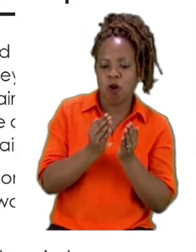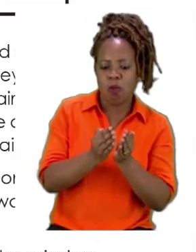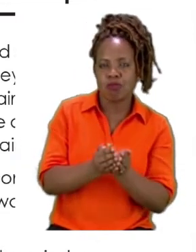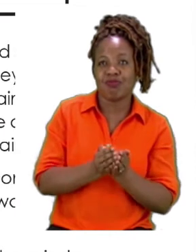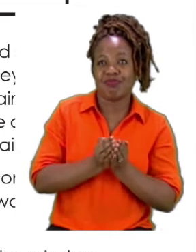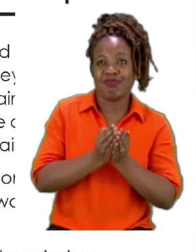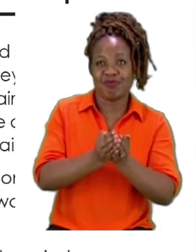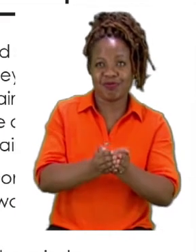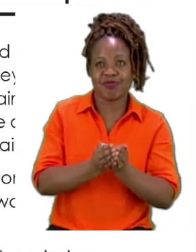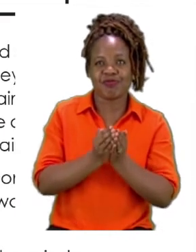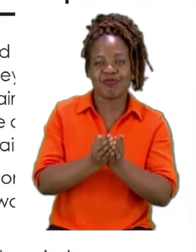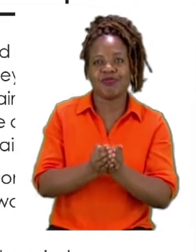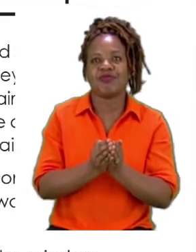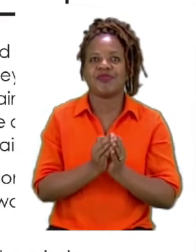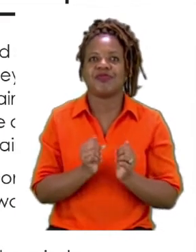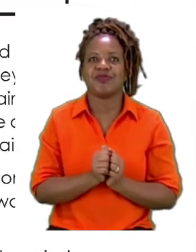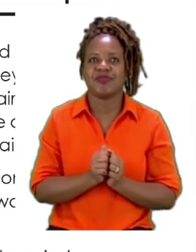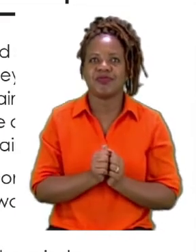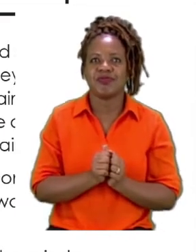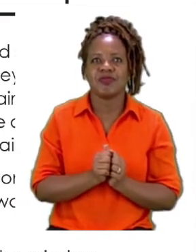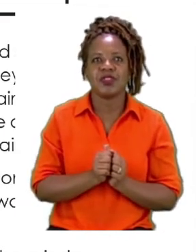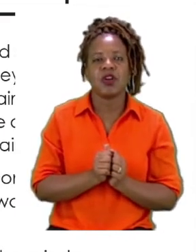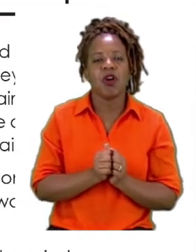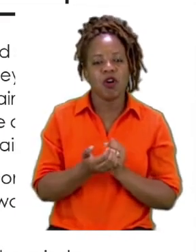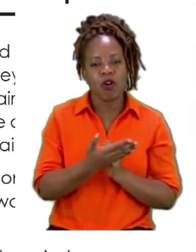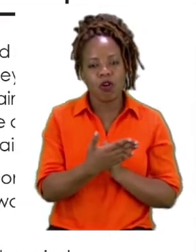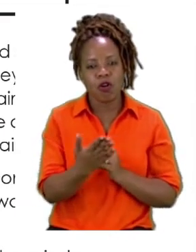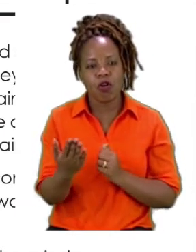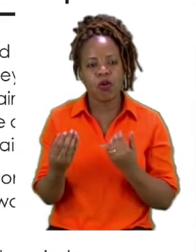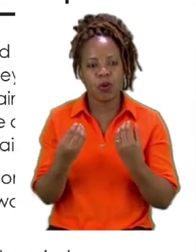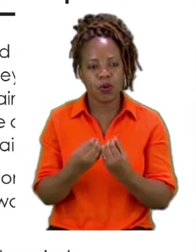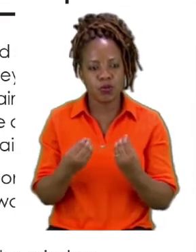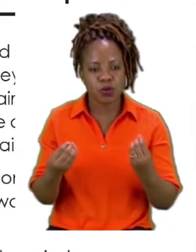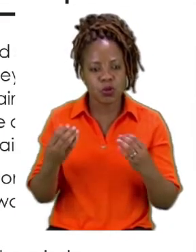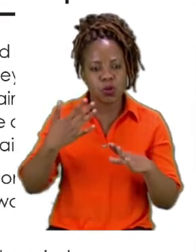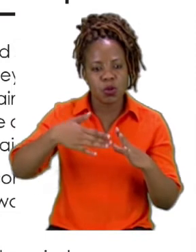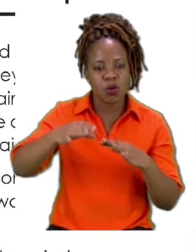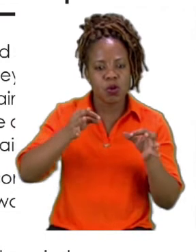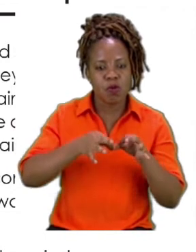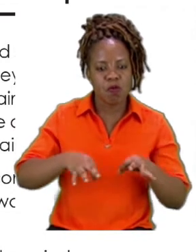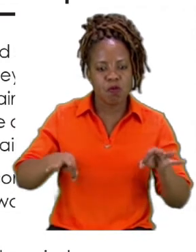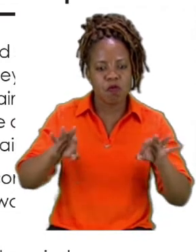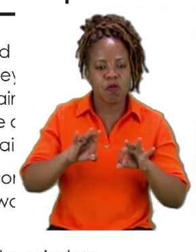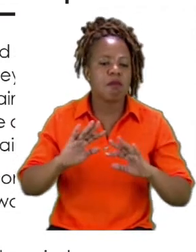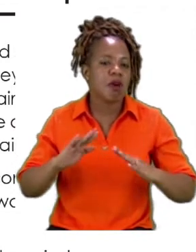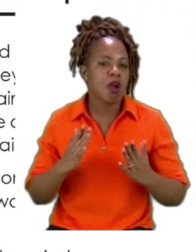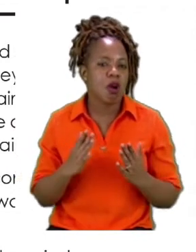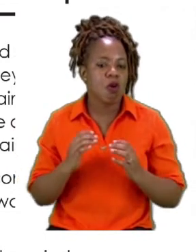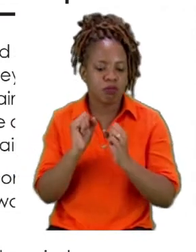that all the children would go with the canoe to a small farm with many animals.